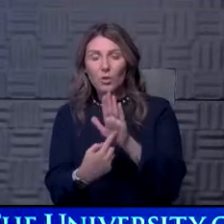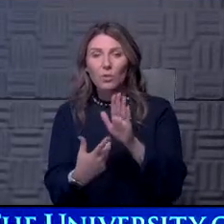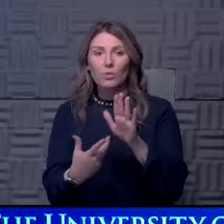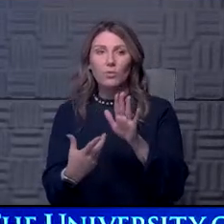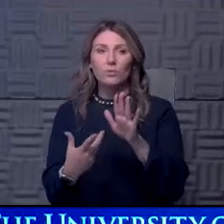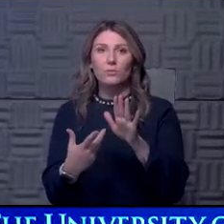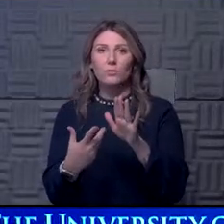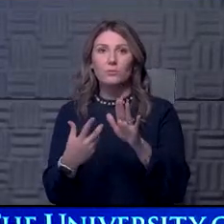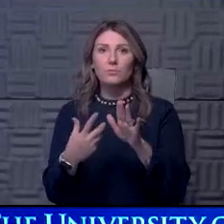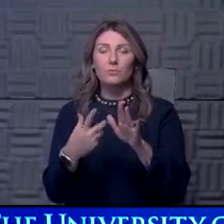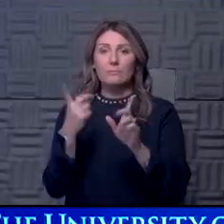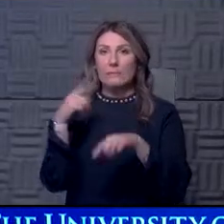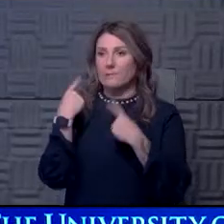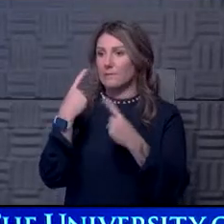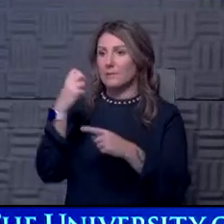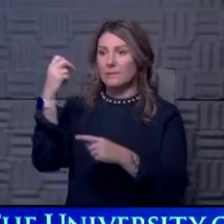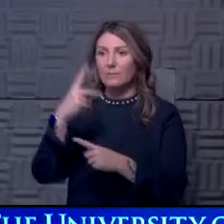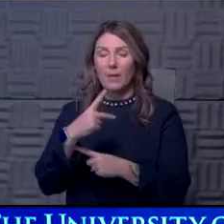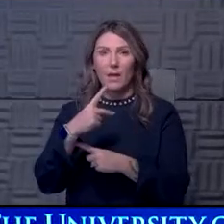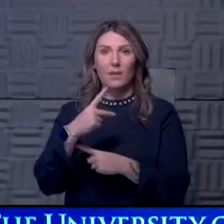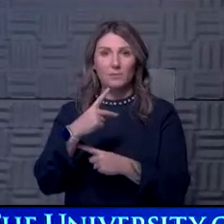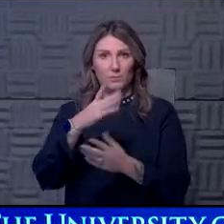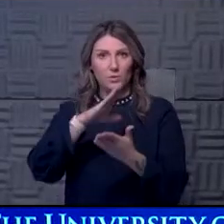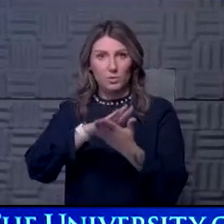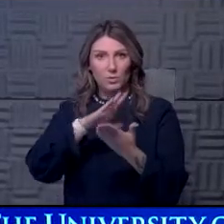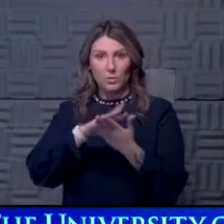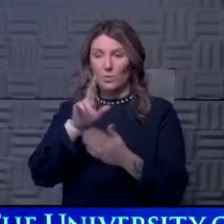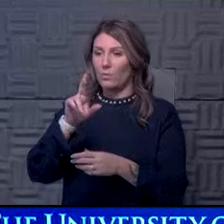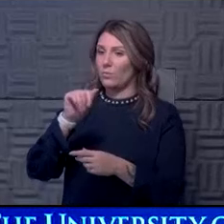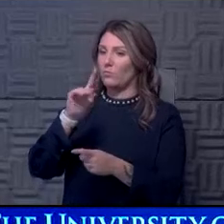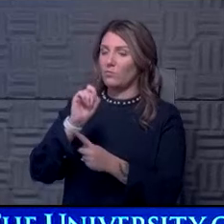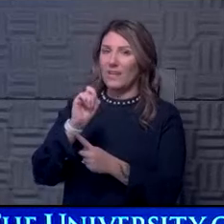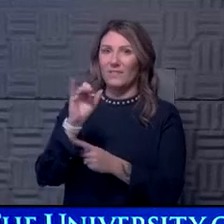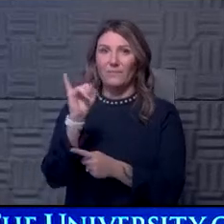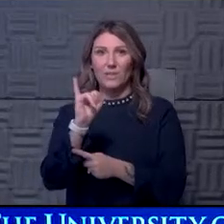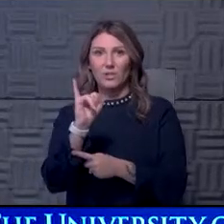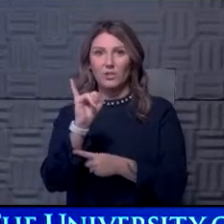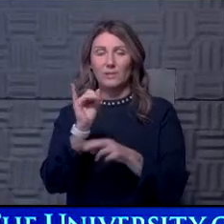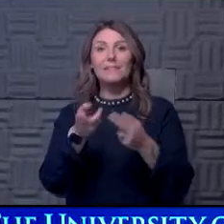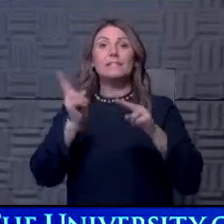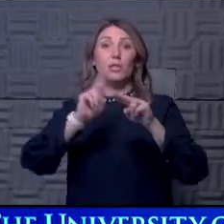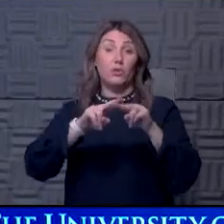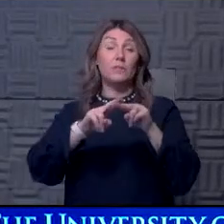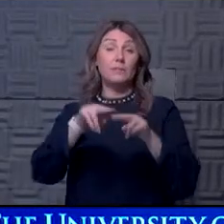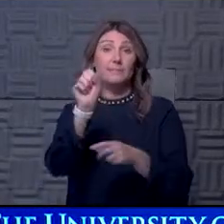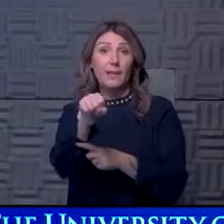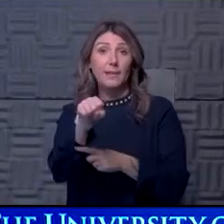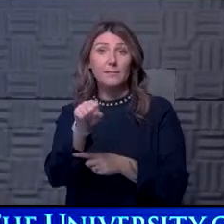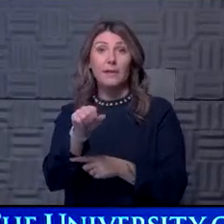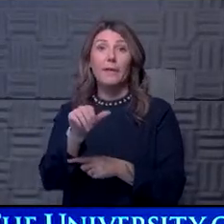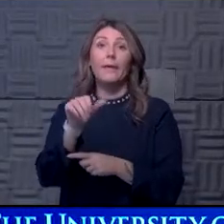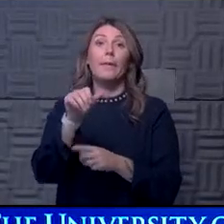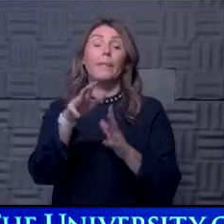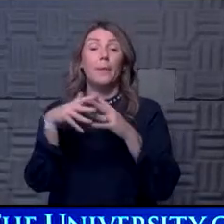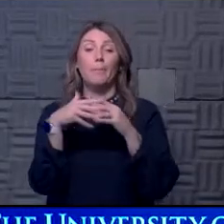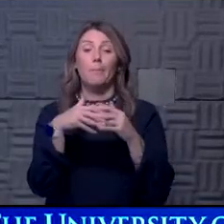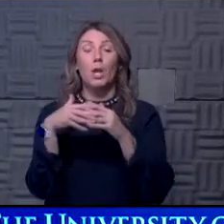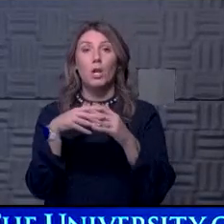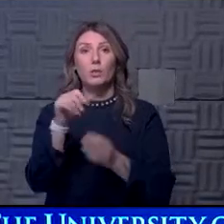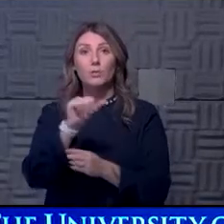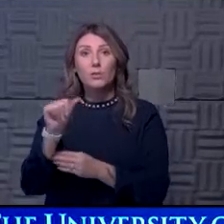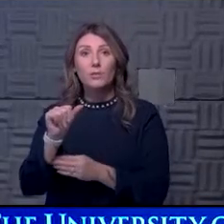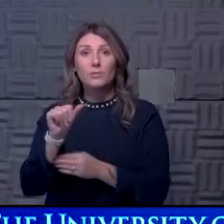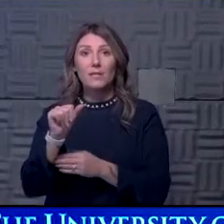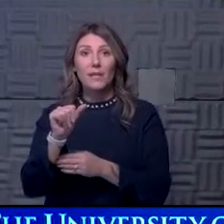that since the return to school, the rate of infections in children is increasing. Uh, the American association of pediatrics